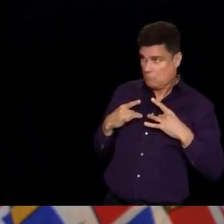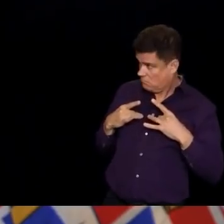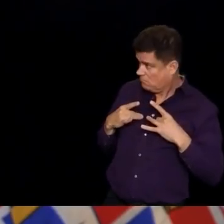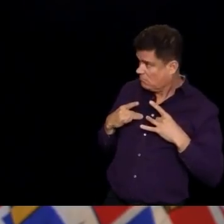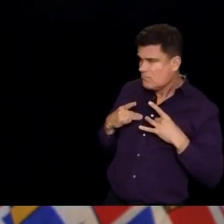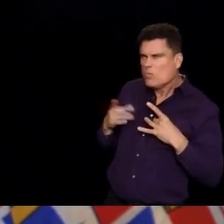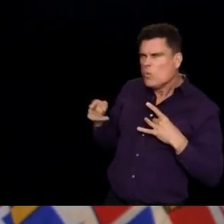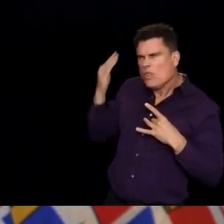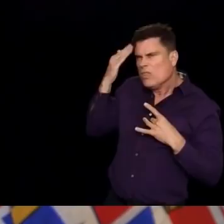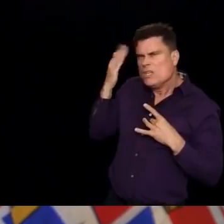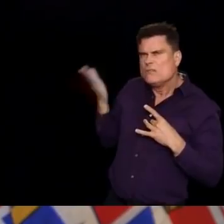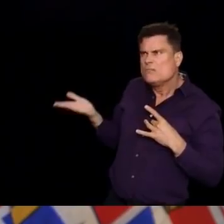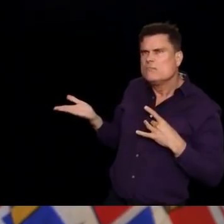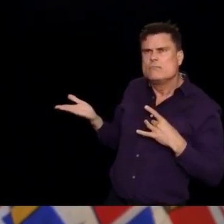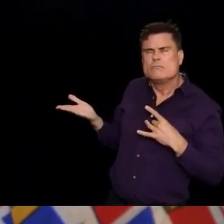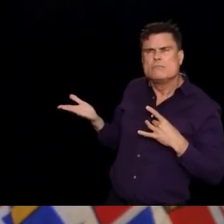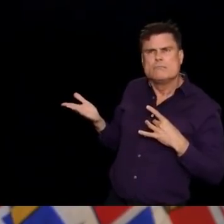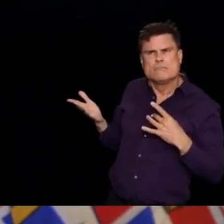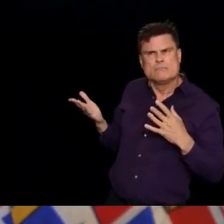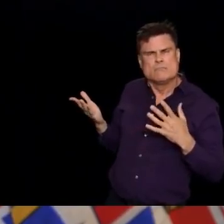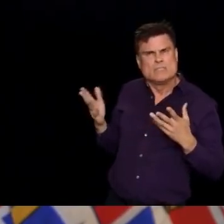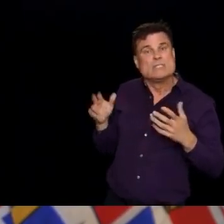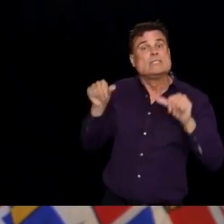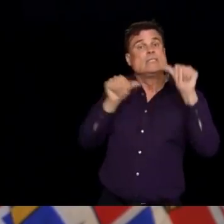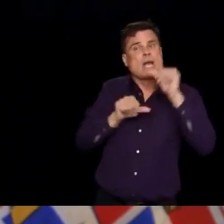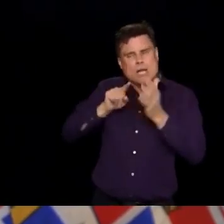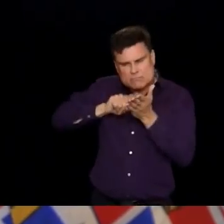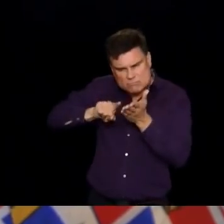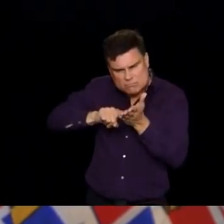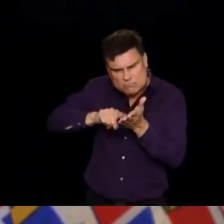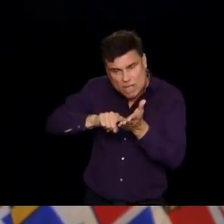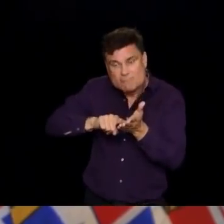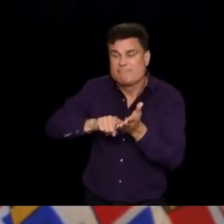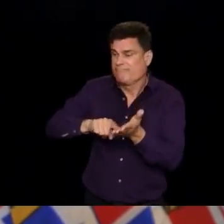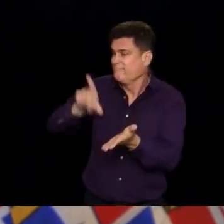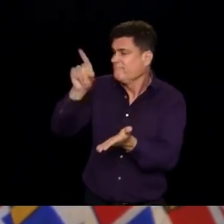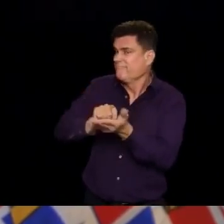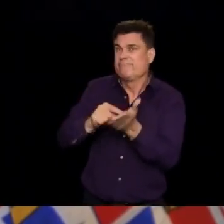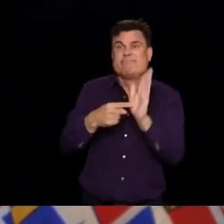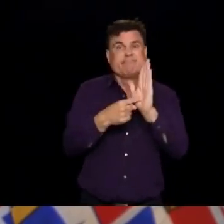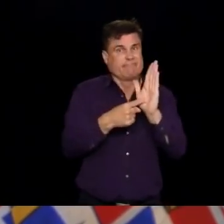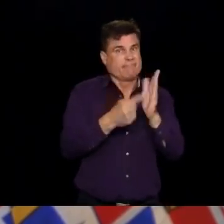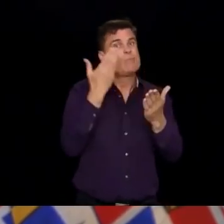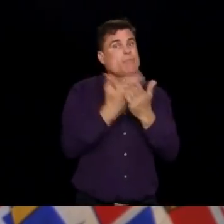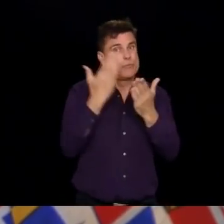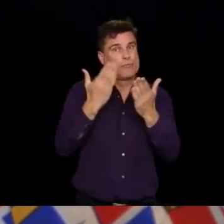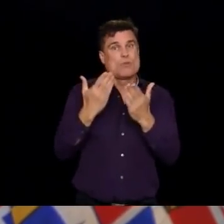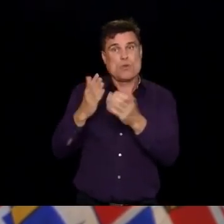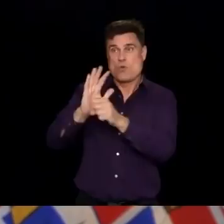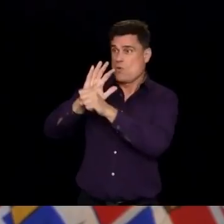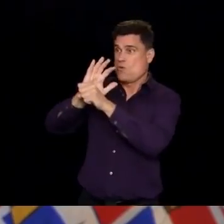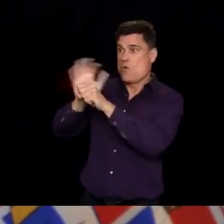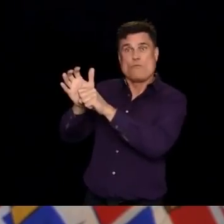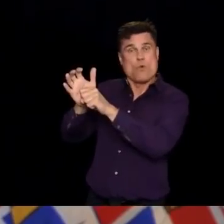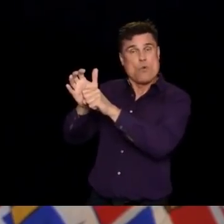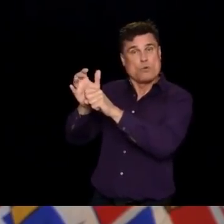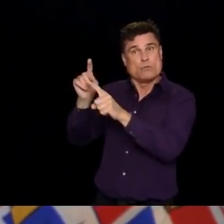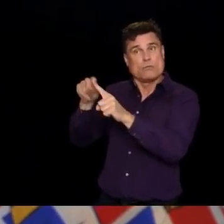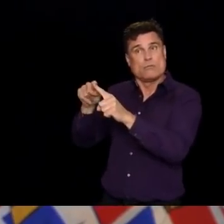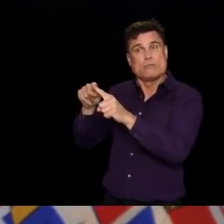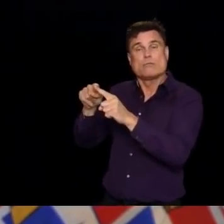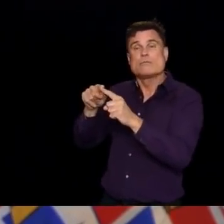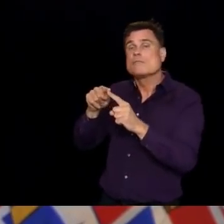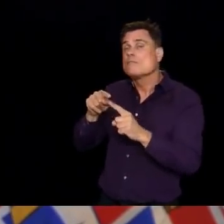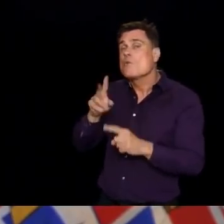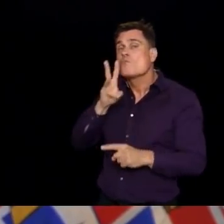about this new paper and the concerns raised by these scientists across the world about this airborne quality of the virus.